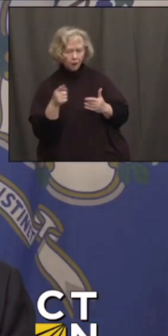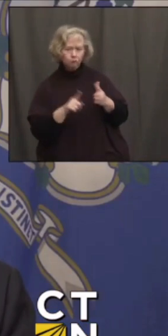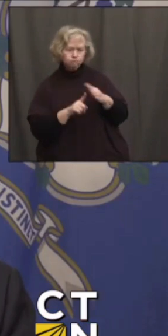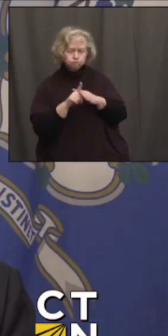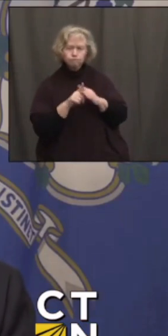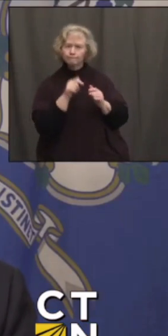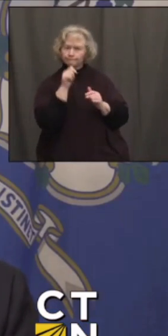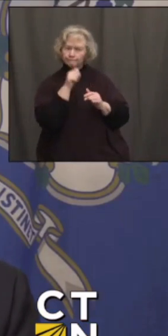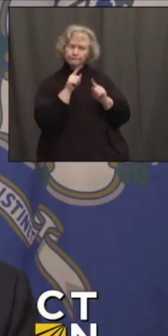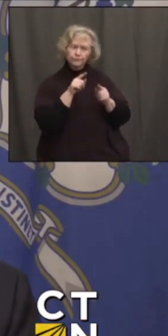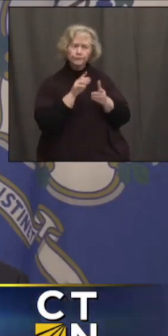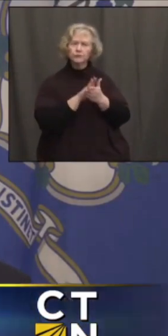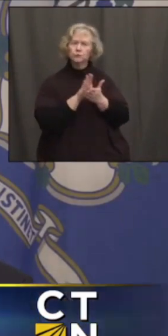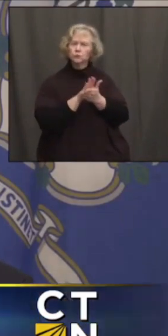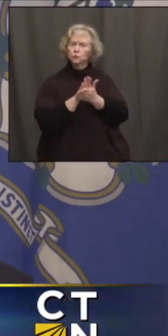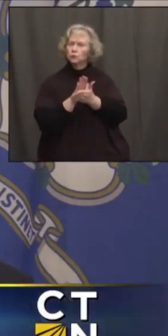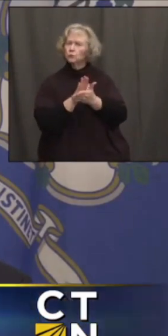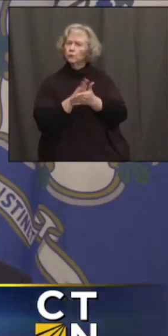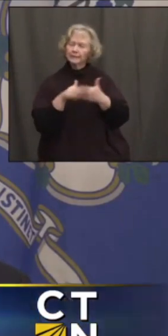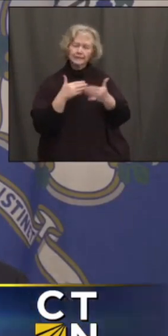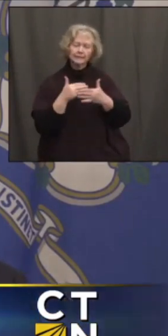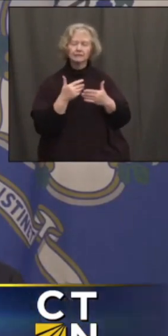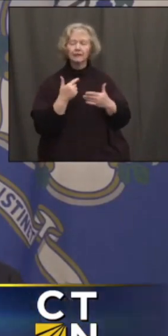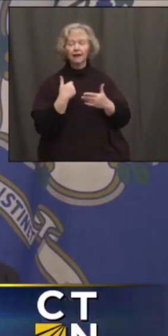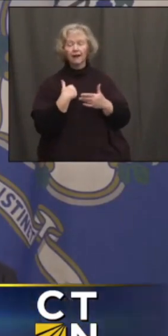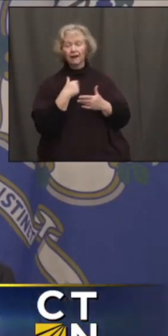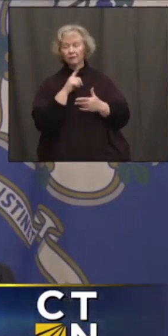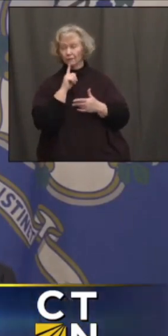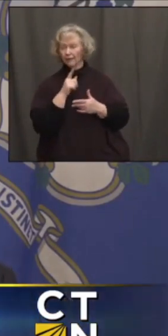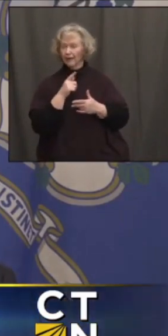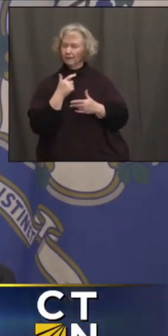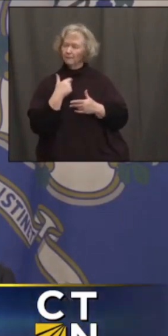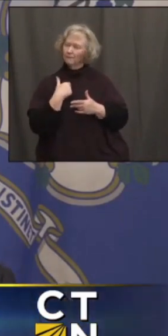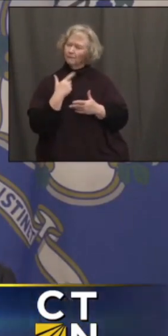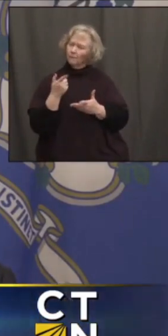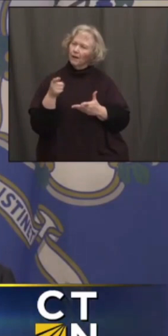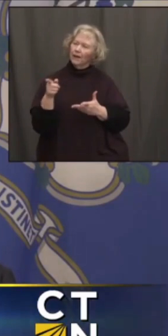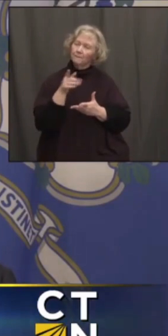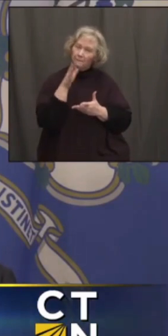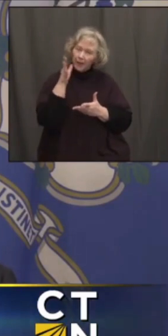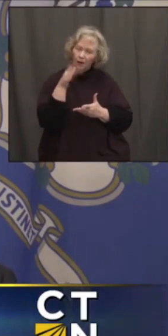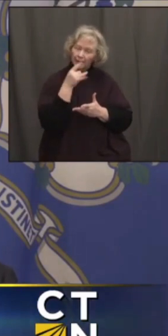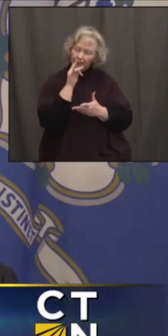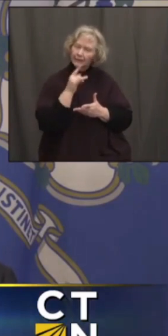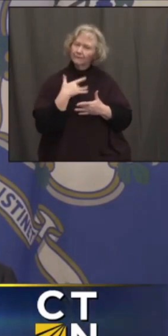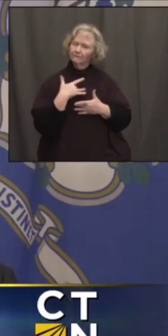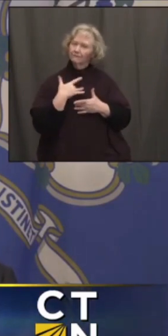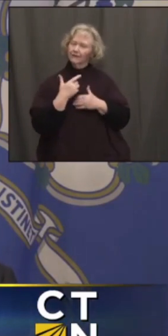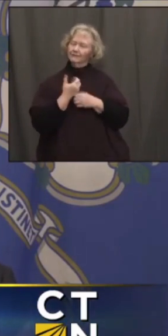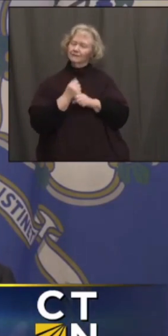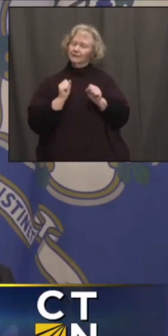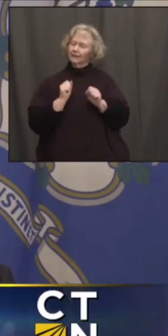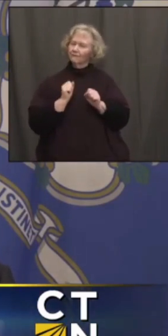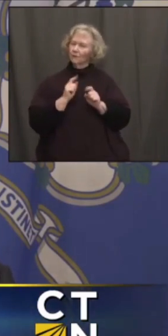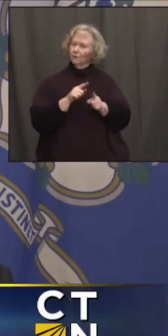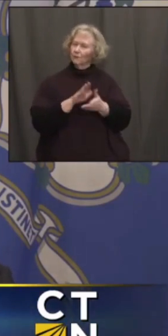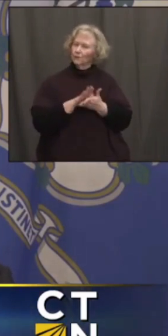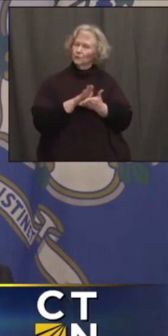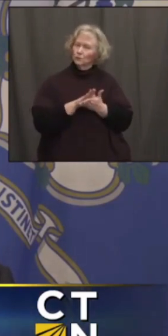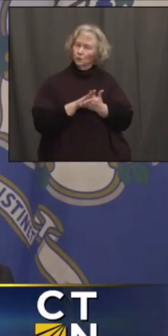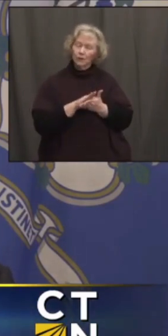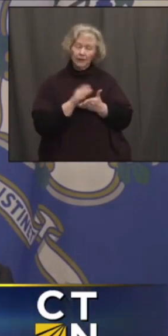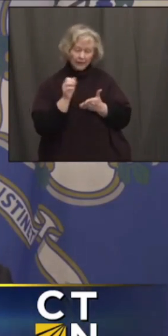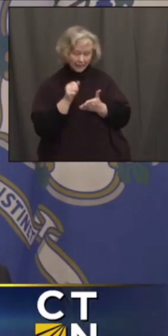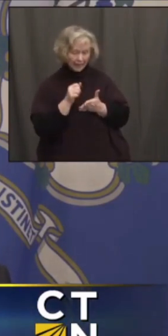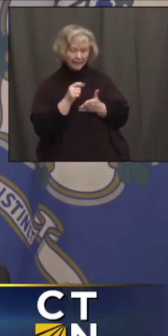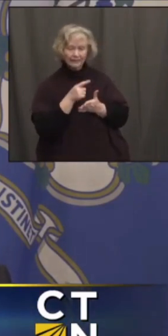And more broadly, I've got to give more and more parents and kids the confidence that they can go back to school. Even though the schools are open, even though